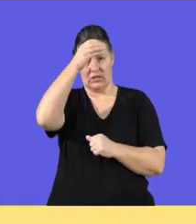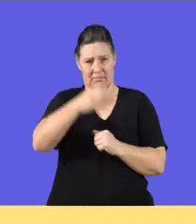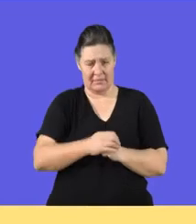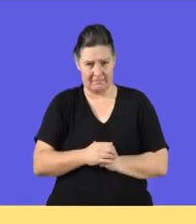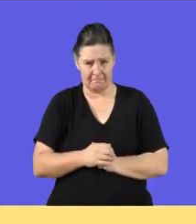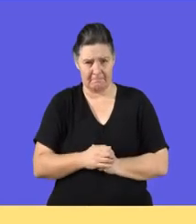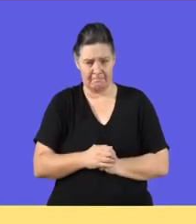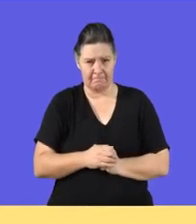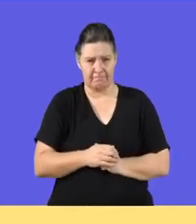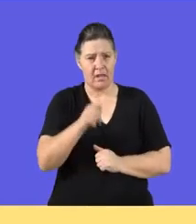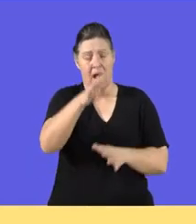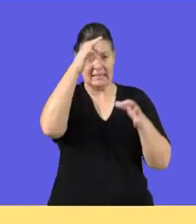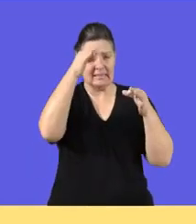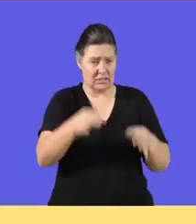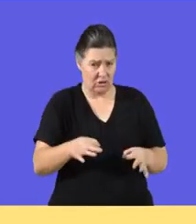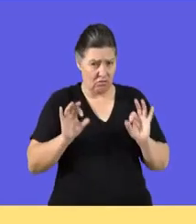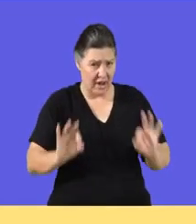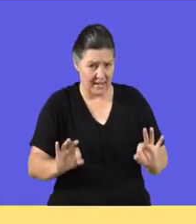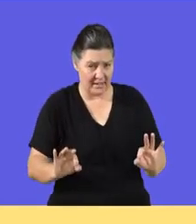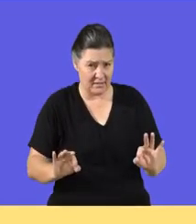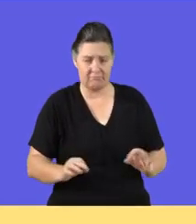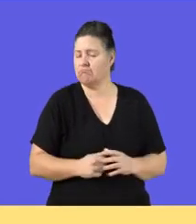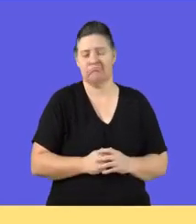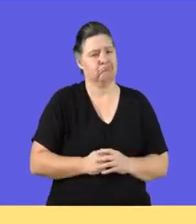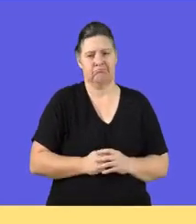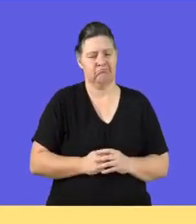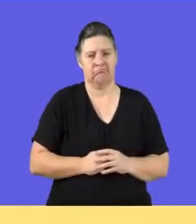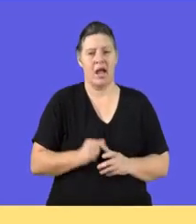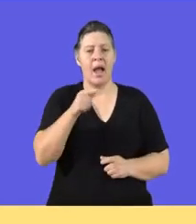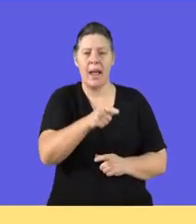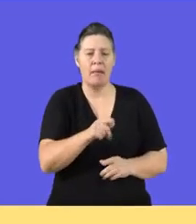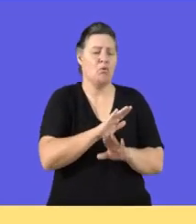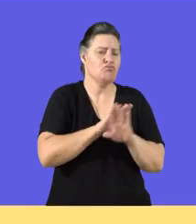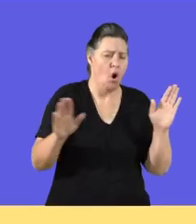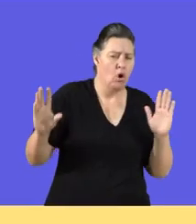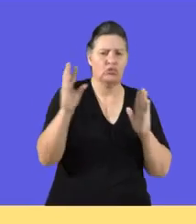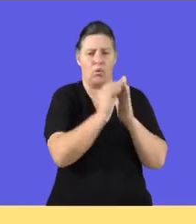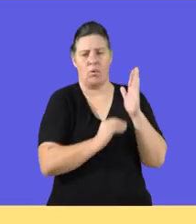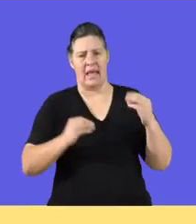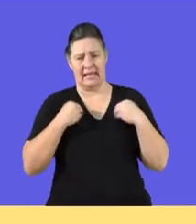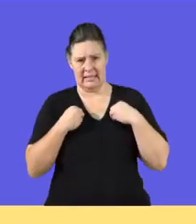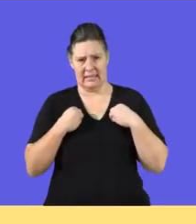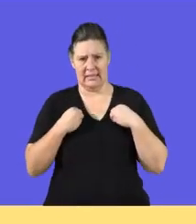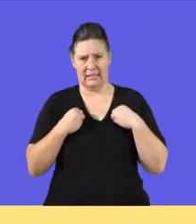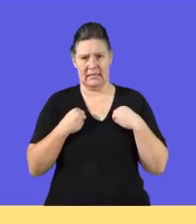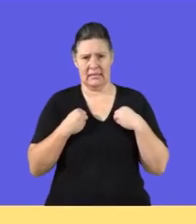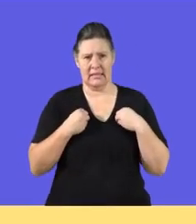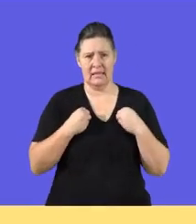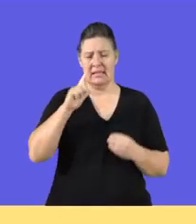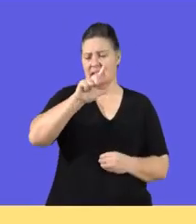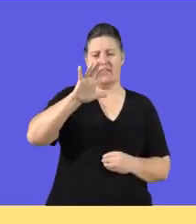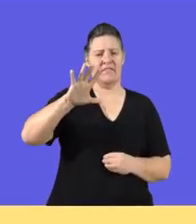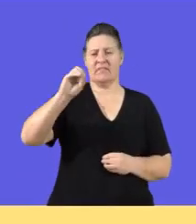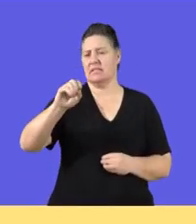cost concept. So, is this decision correct? No. No. must not record the asset